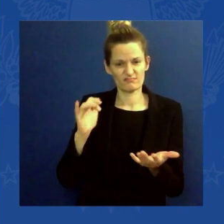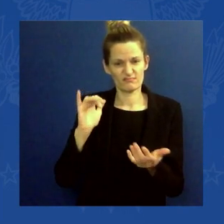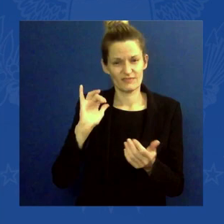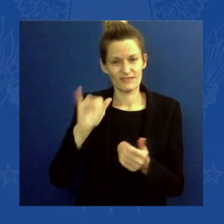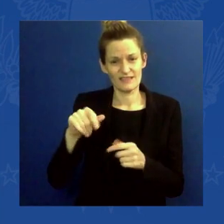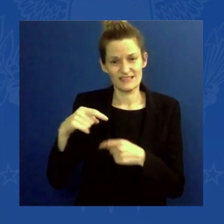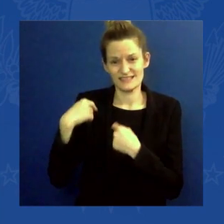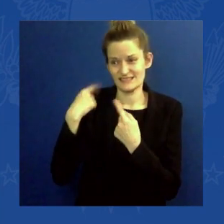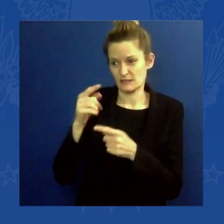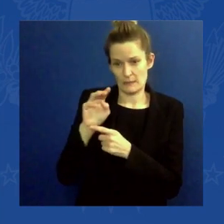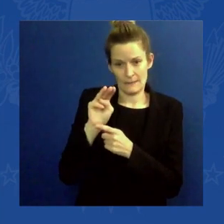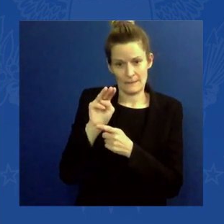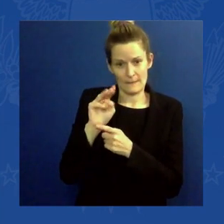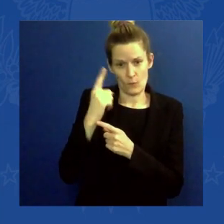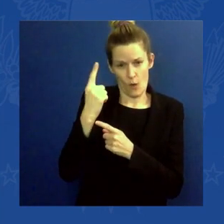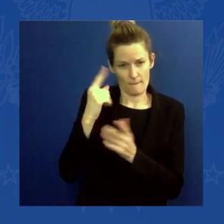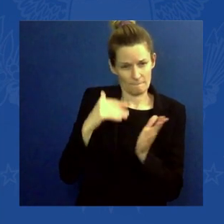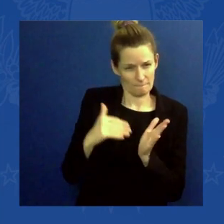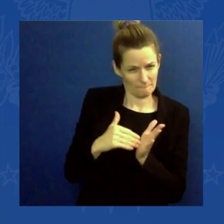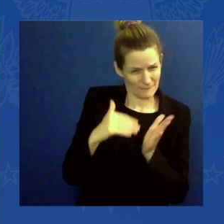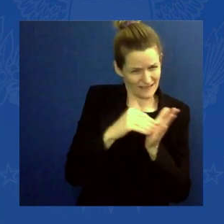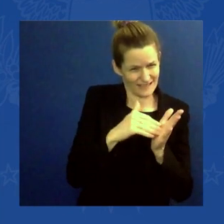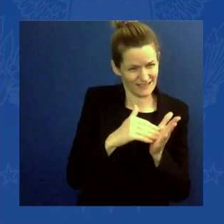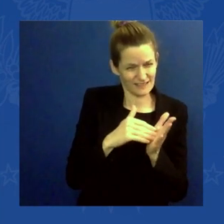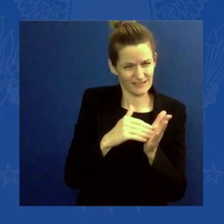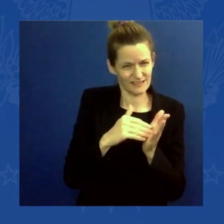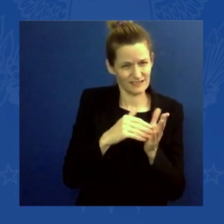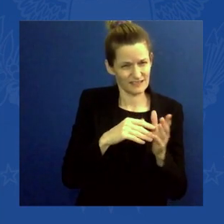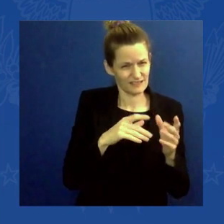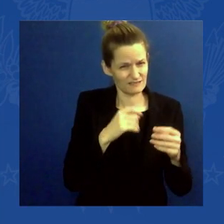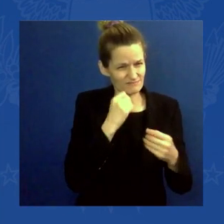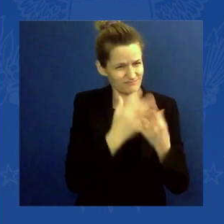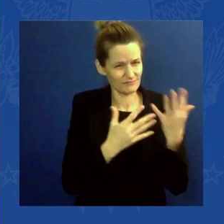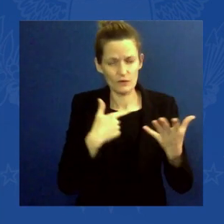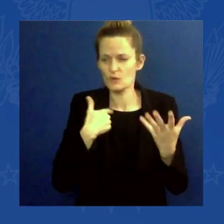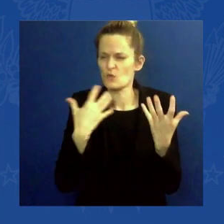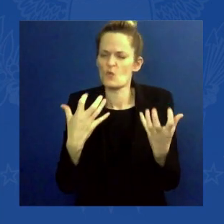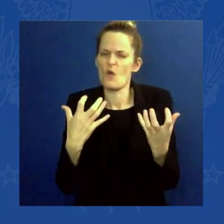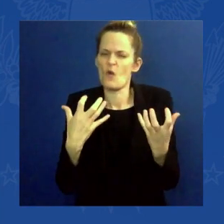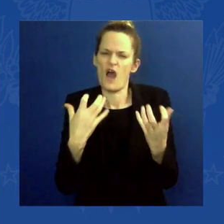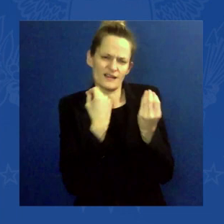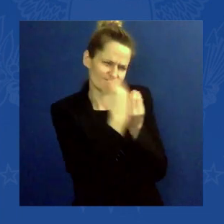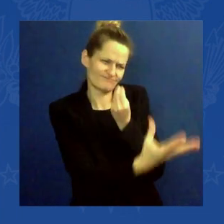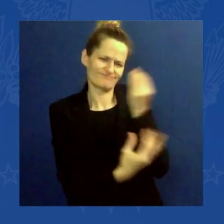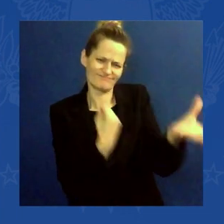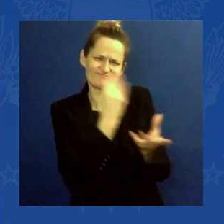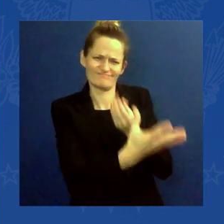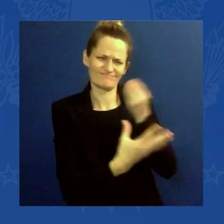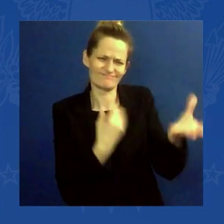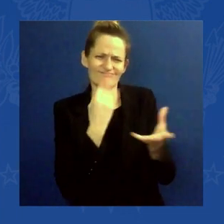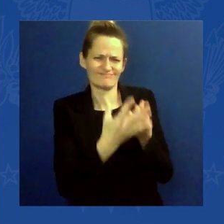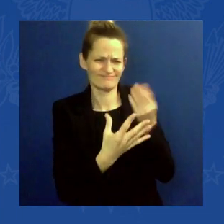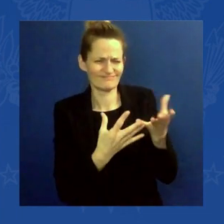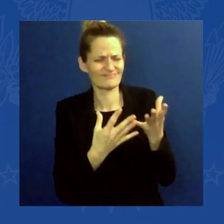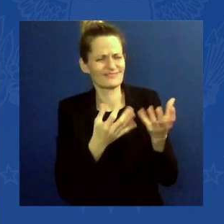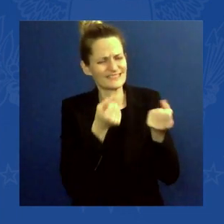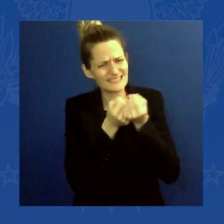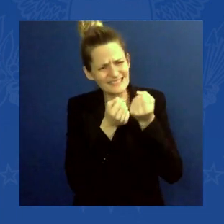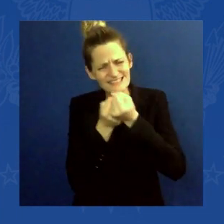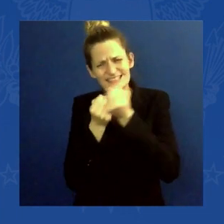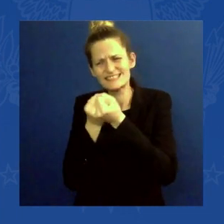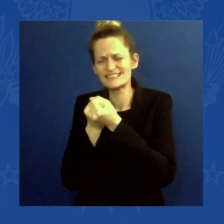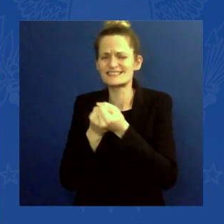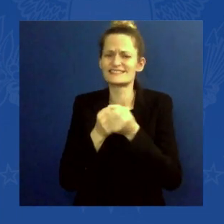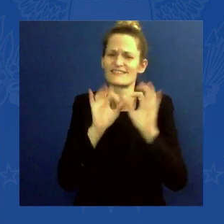California has every resource, every resource available to keep families safe. And the governor has led this